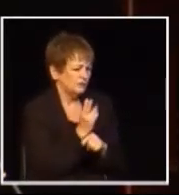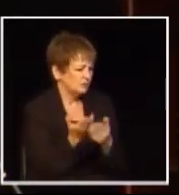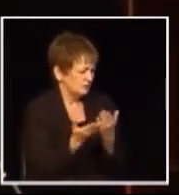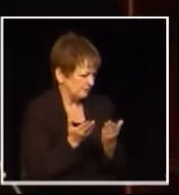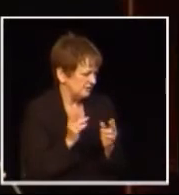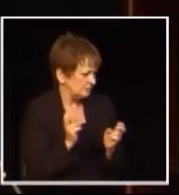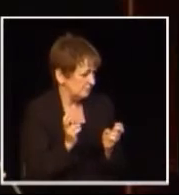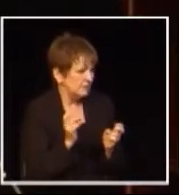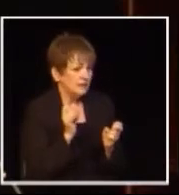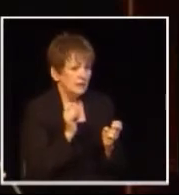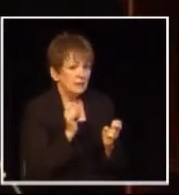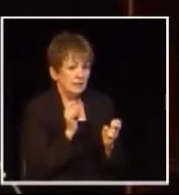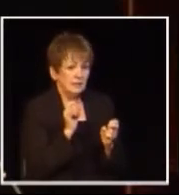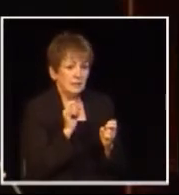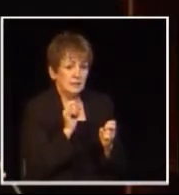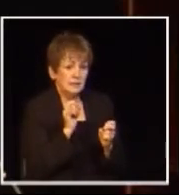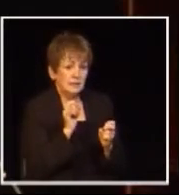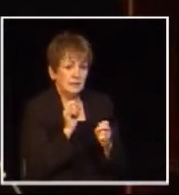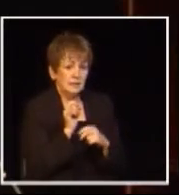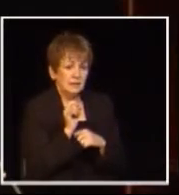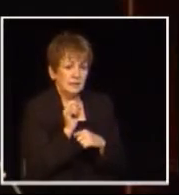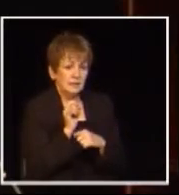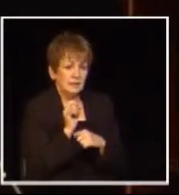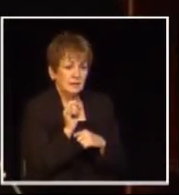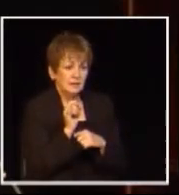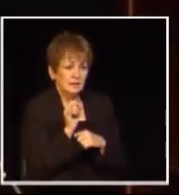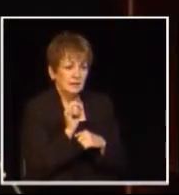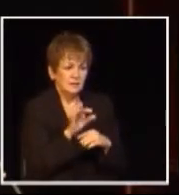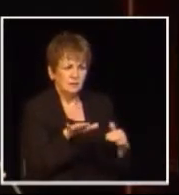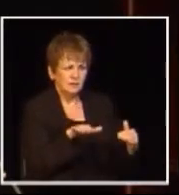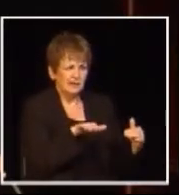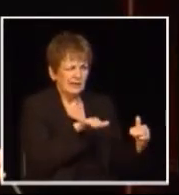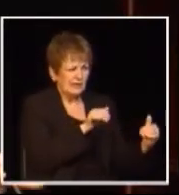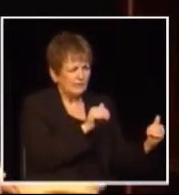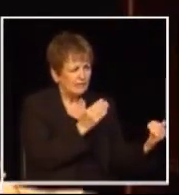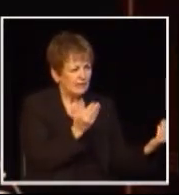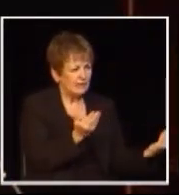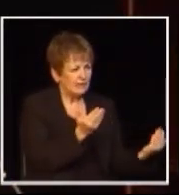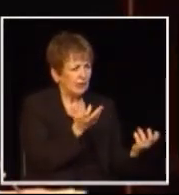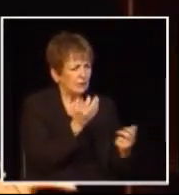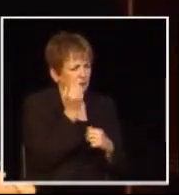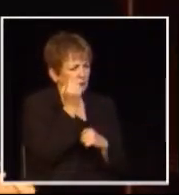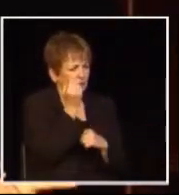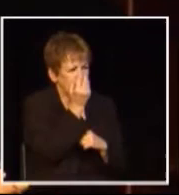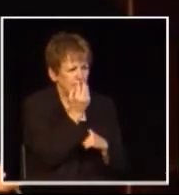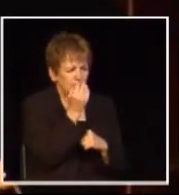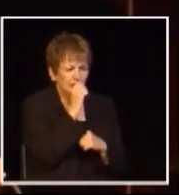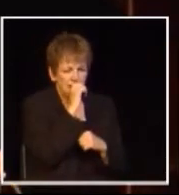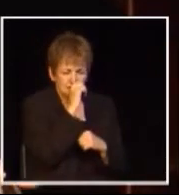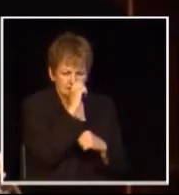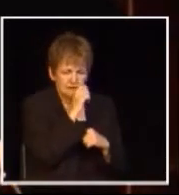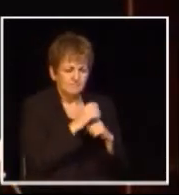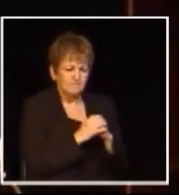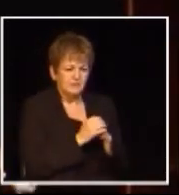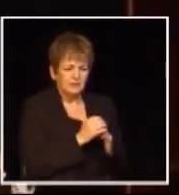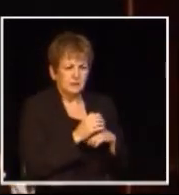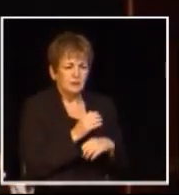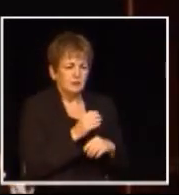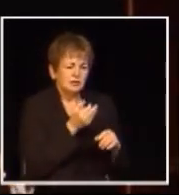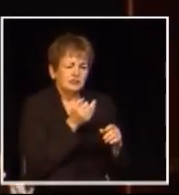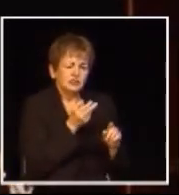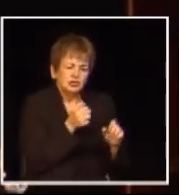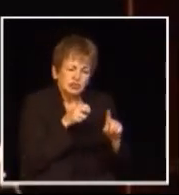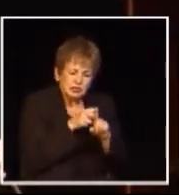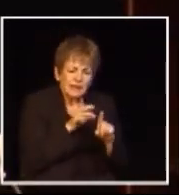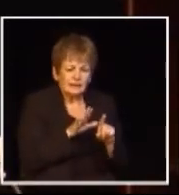to you know when you're leaving this room please fact check what Mr. and Mr. Delaney are saying that's all that's